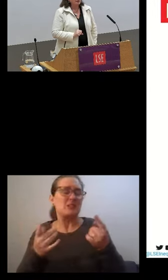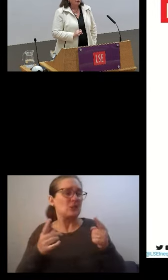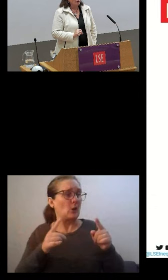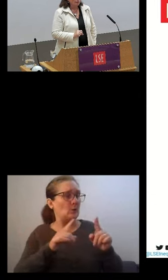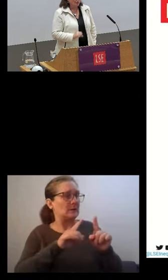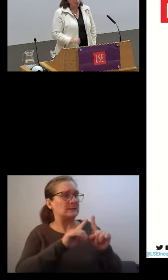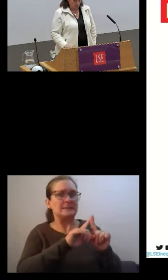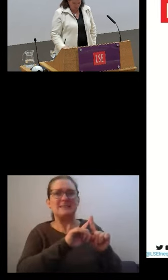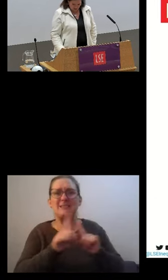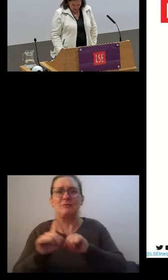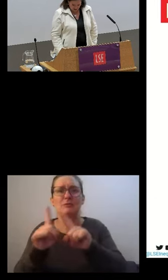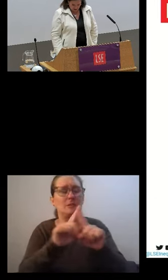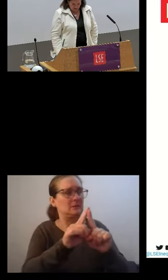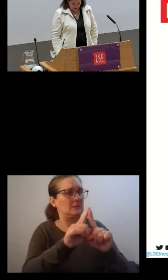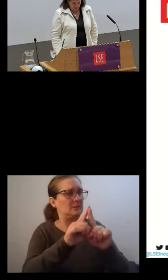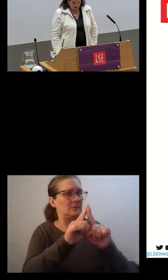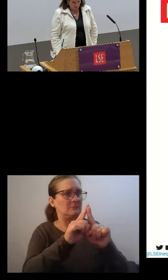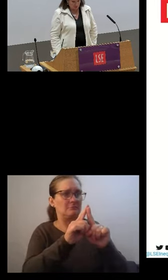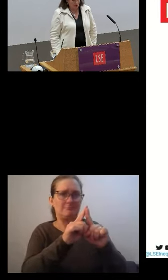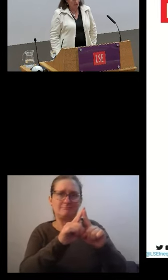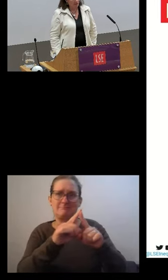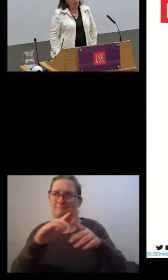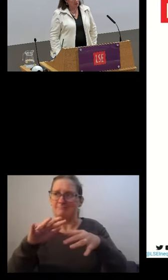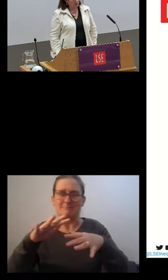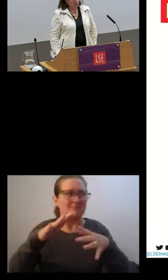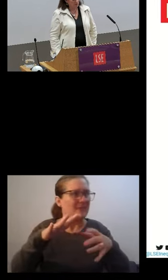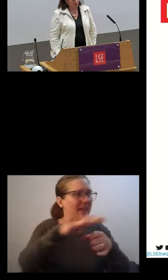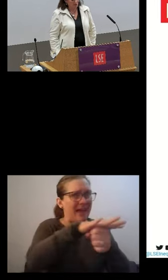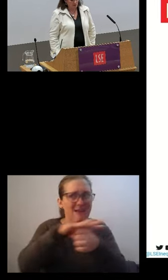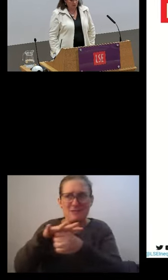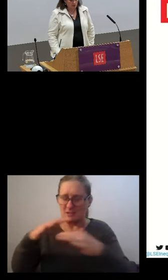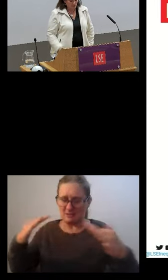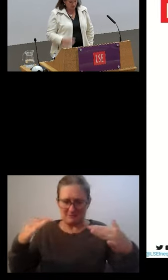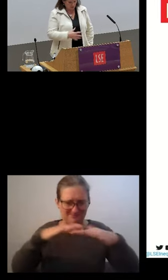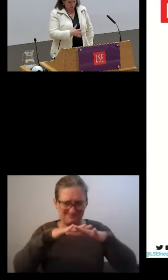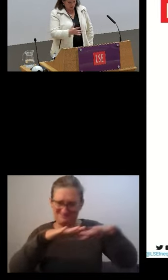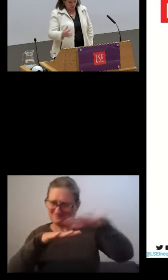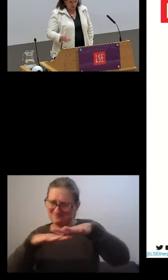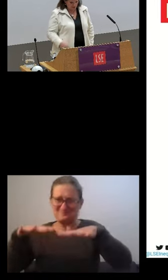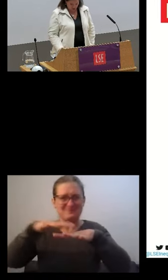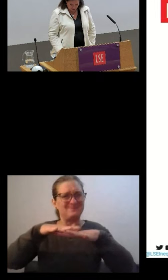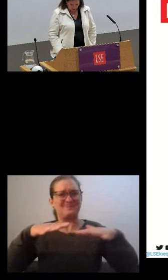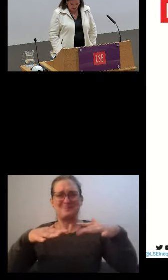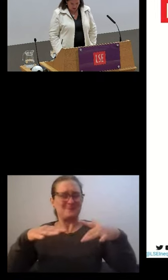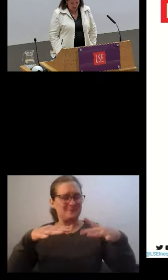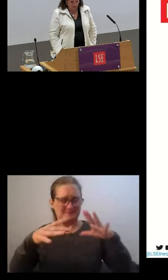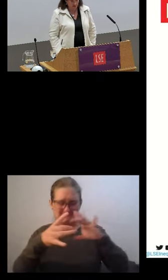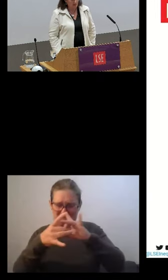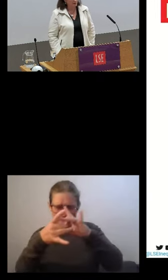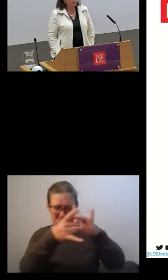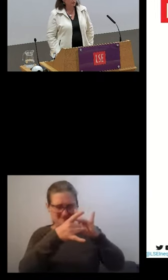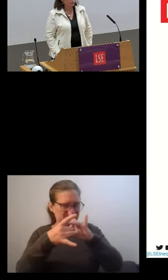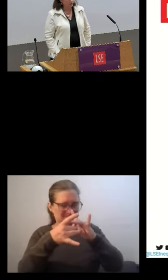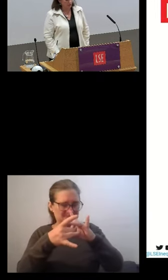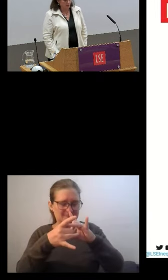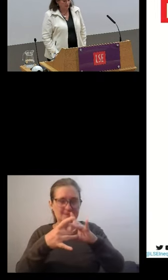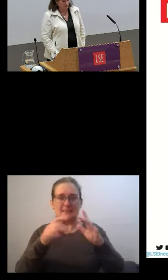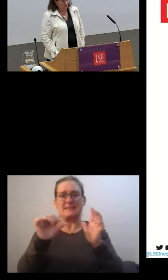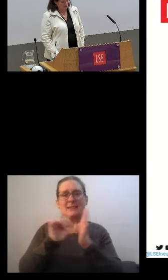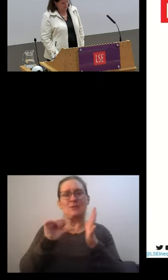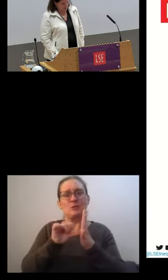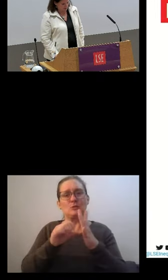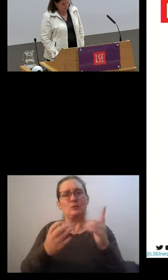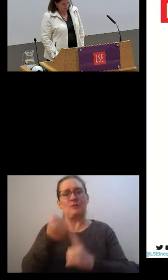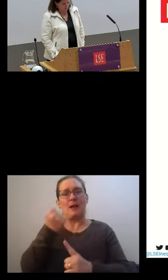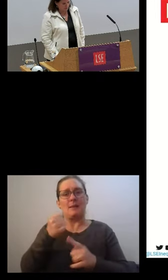of employment in a single measure and in a single approach. So partly what I'm trying to do here is to show you